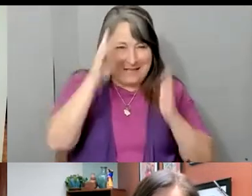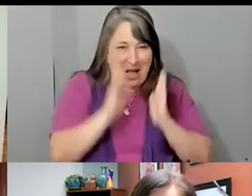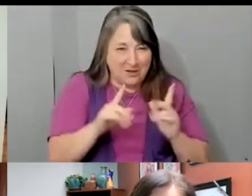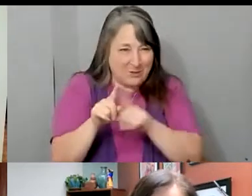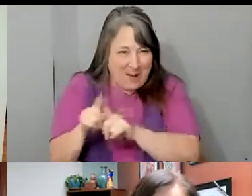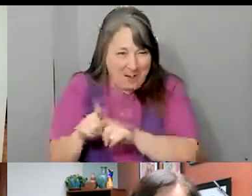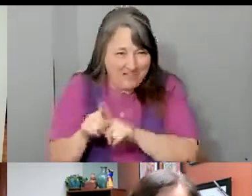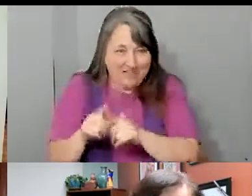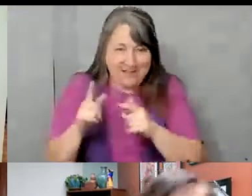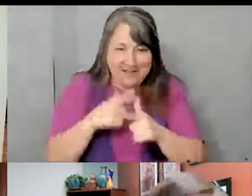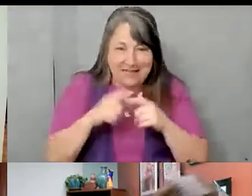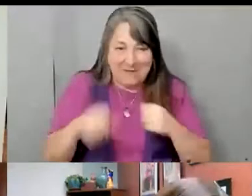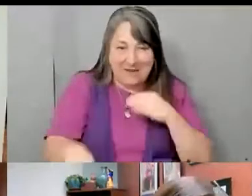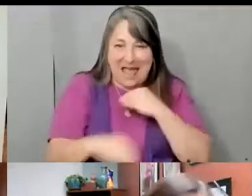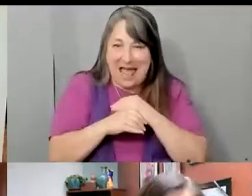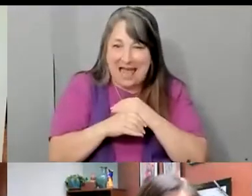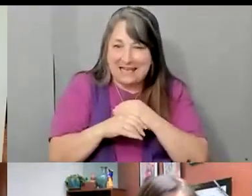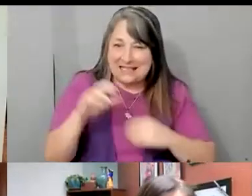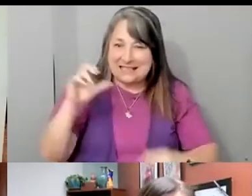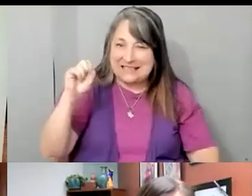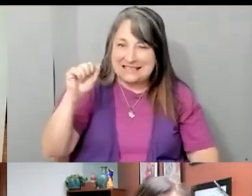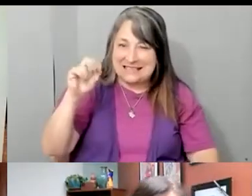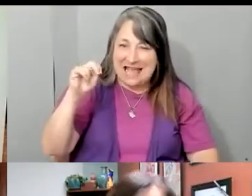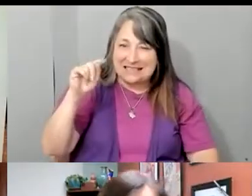Santanero somewhere? Of course, Santanero.